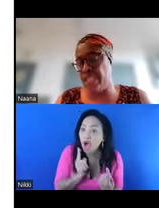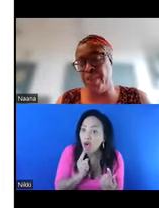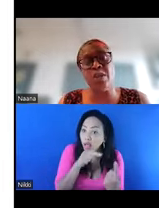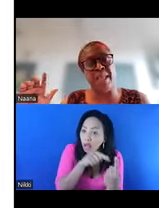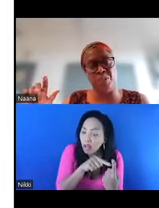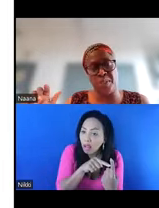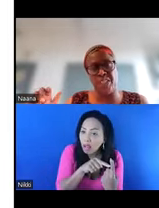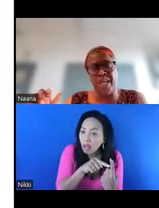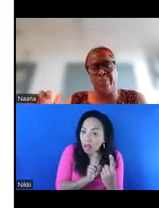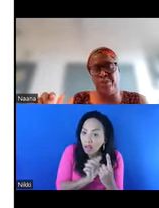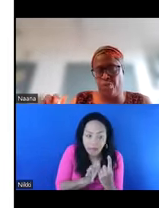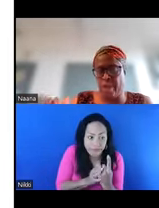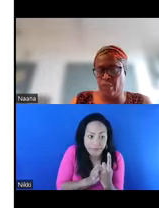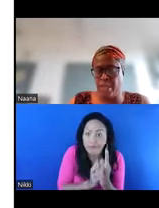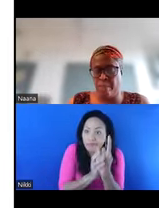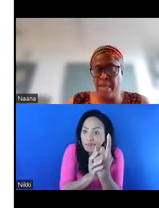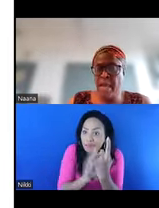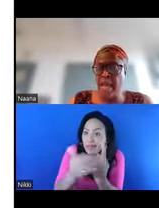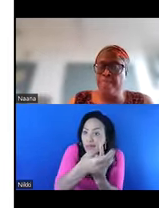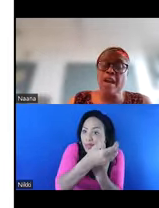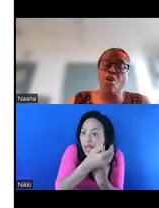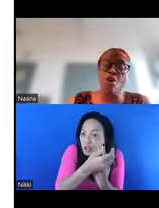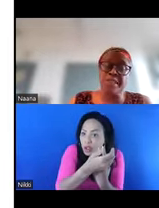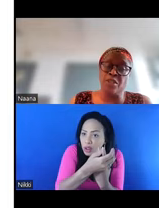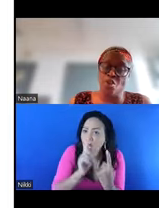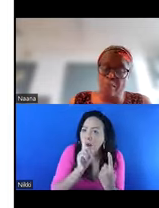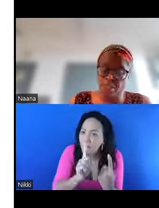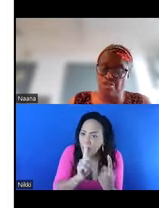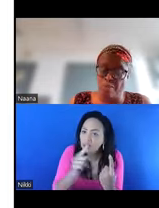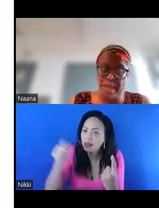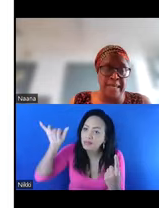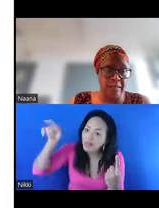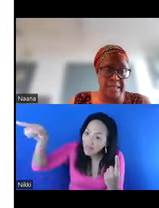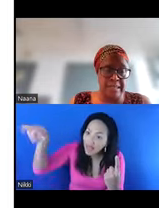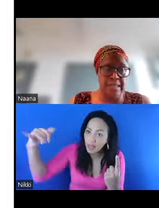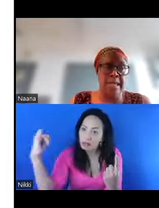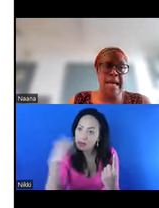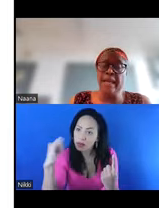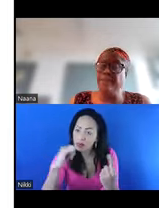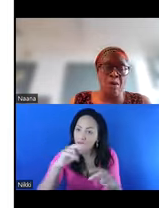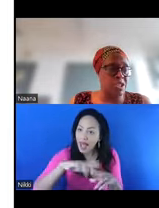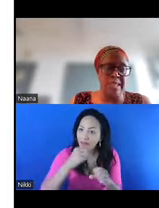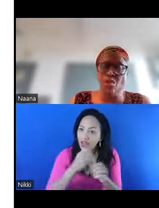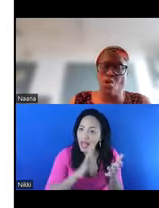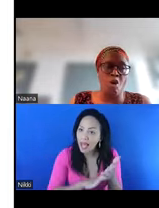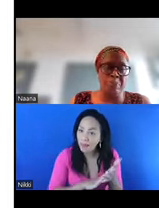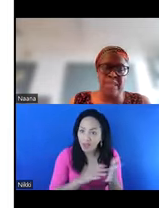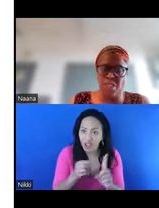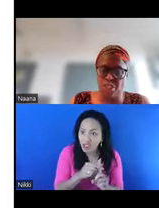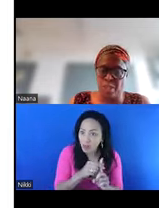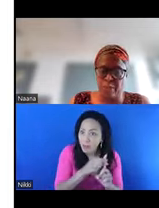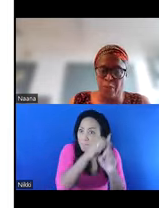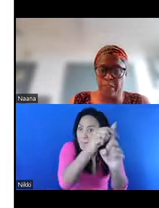protection because they thought that she had been through FGM. And that caused so much trauma and illness. And there was no